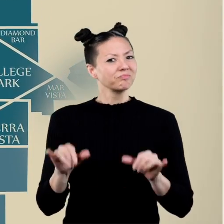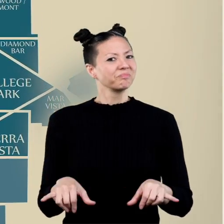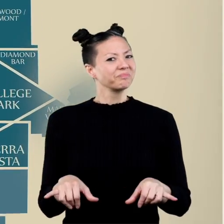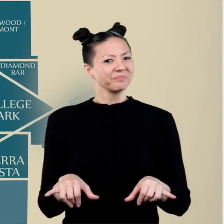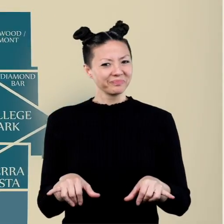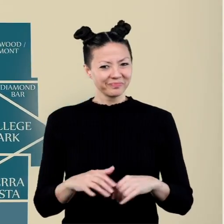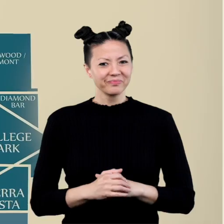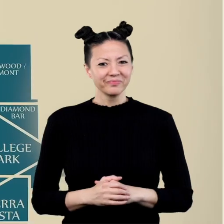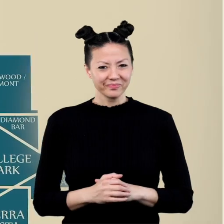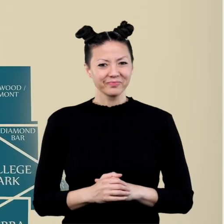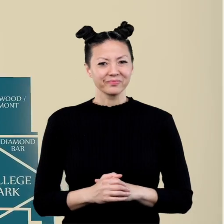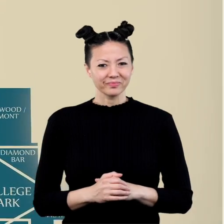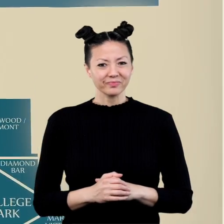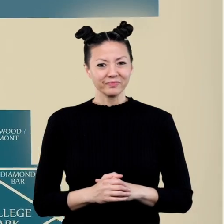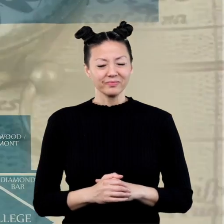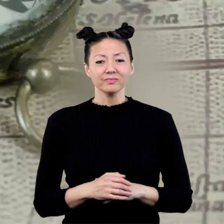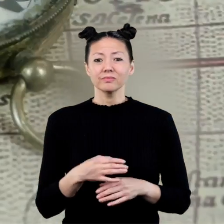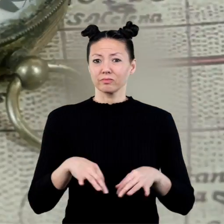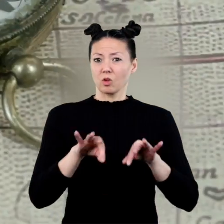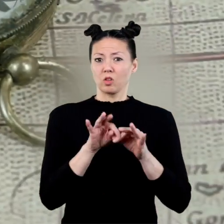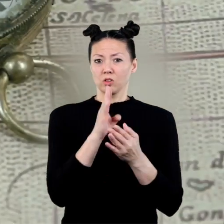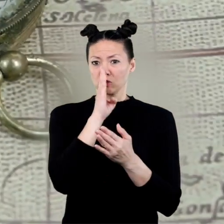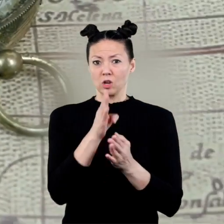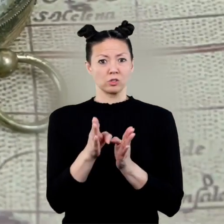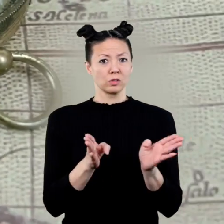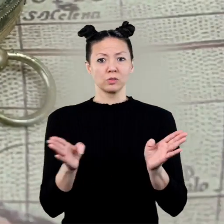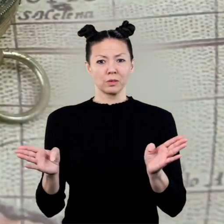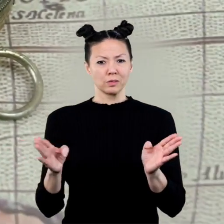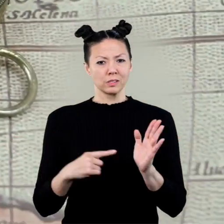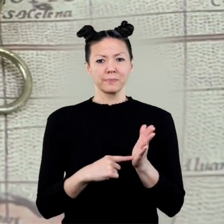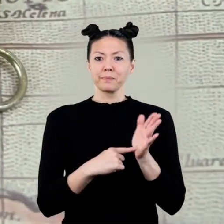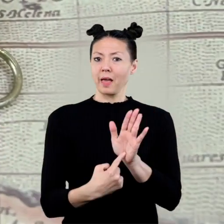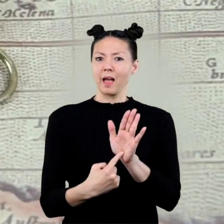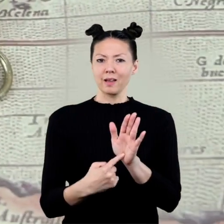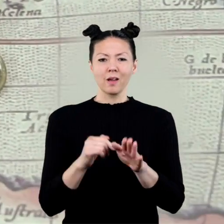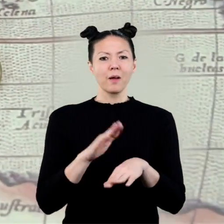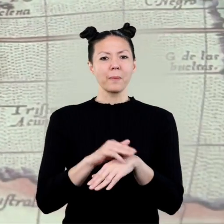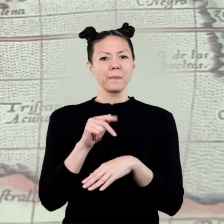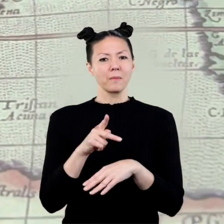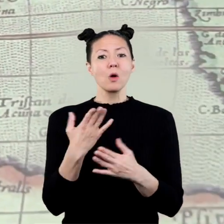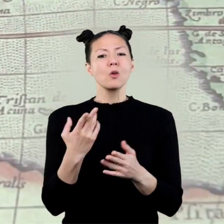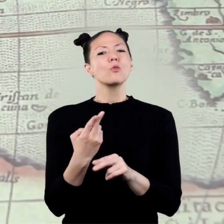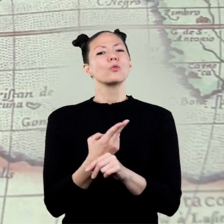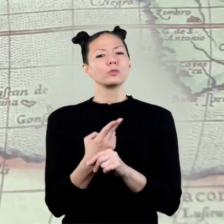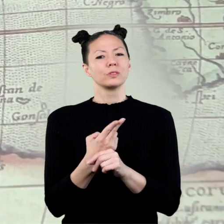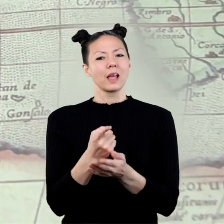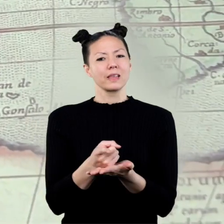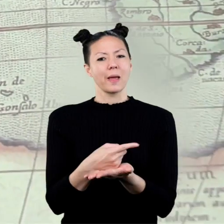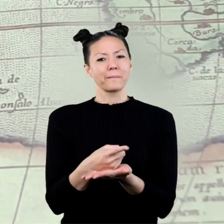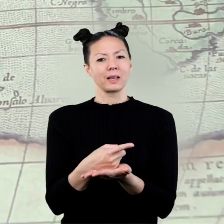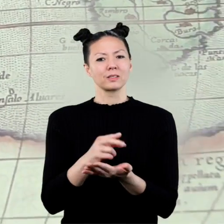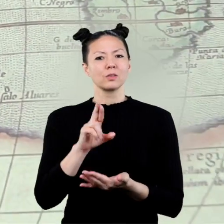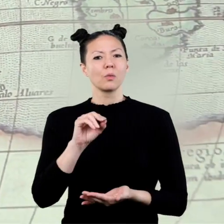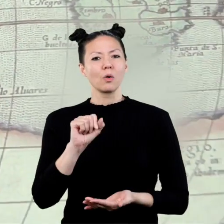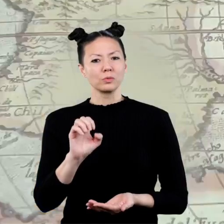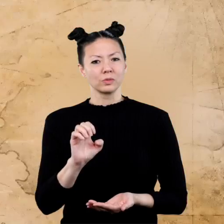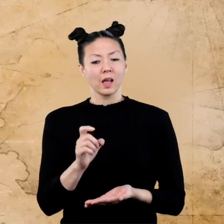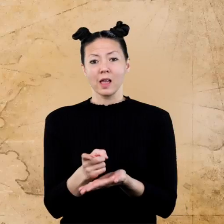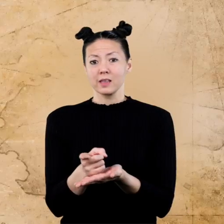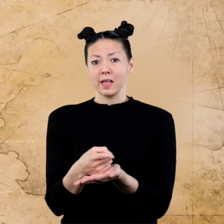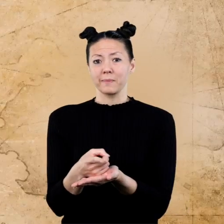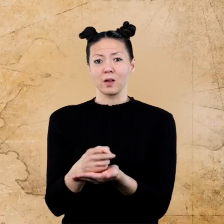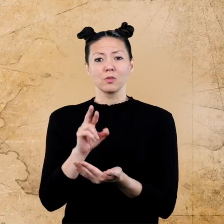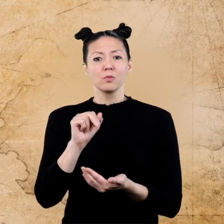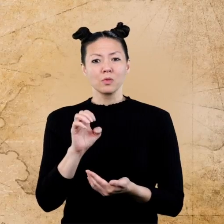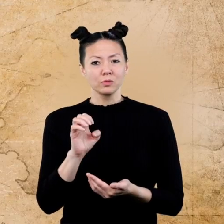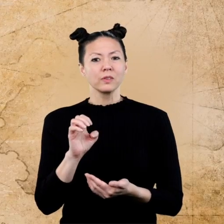area in a town. The cardinal directions are displayed on a map using a compass rose. The